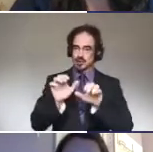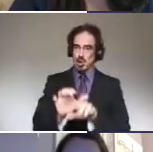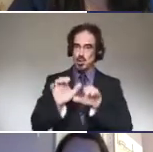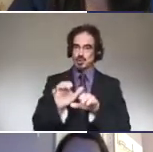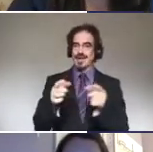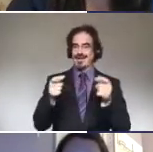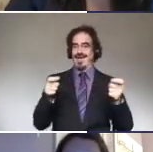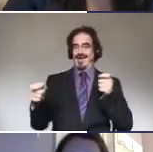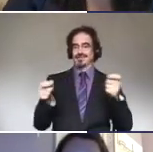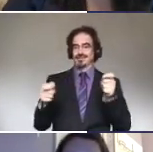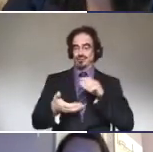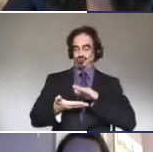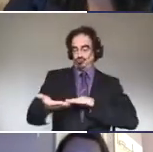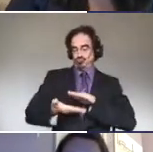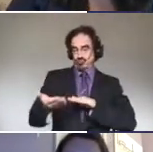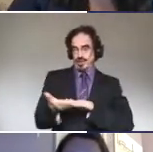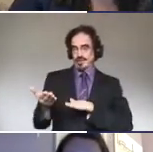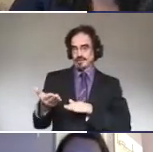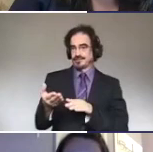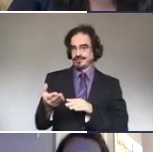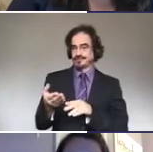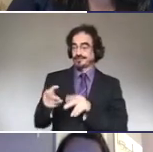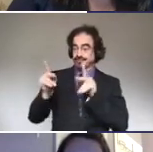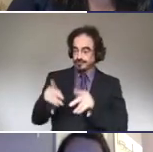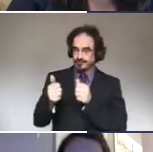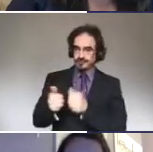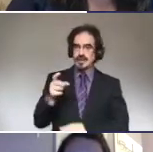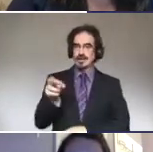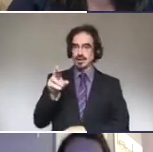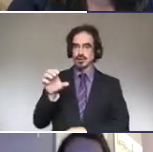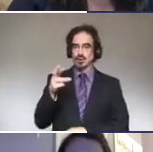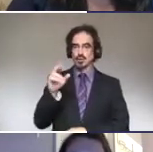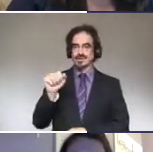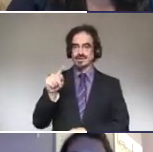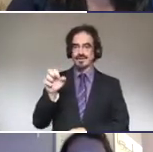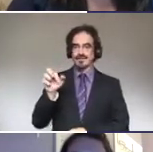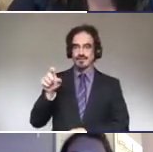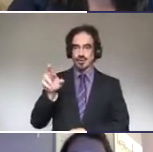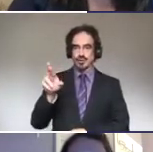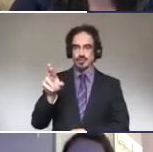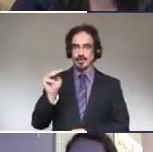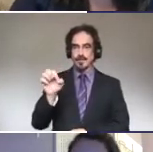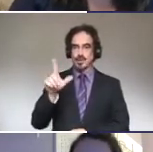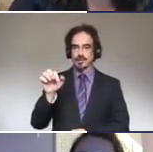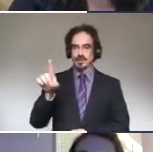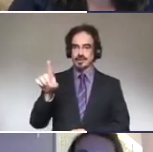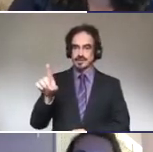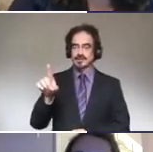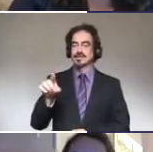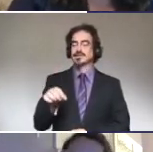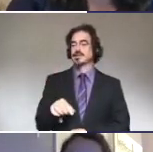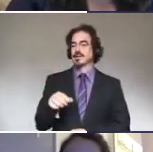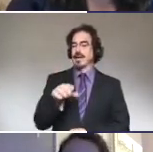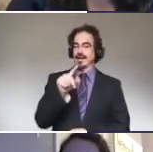by one, by someone who was deaf, um, Dr. Christopher Moreland and his interpreting team, um, which include Todd